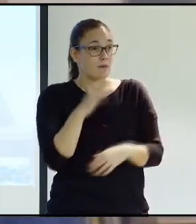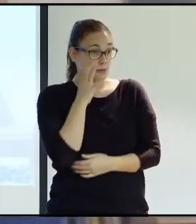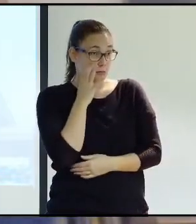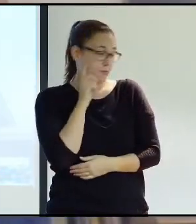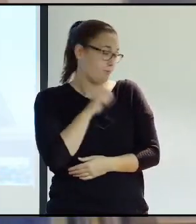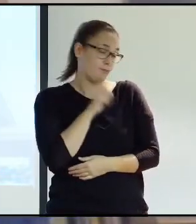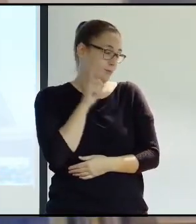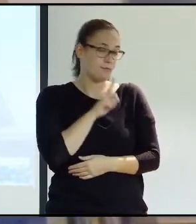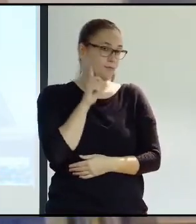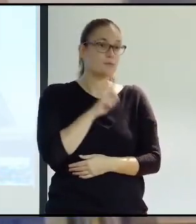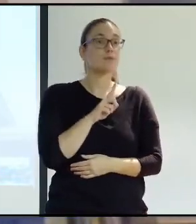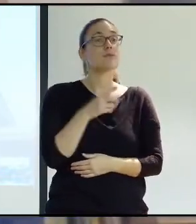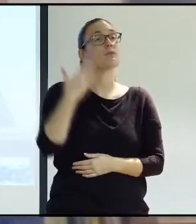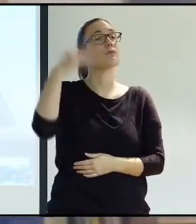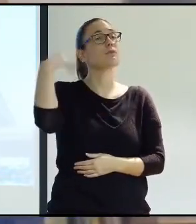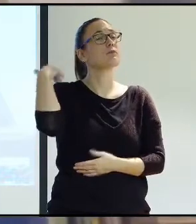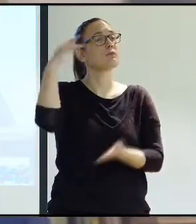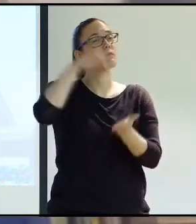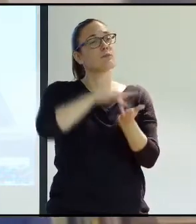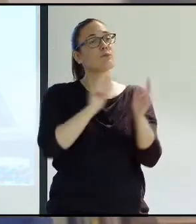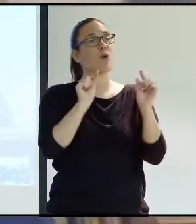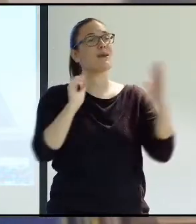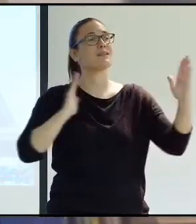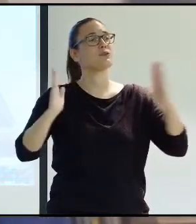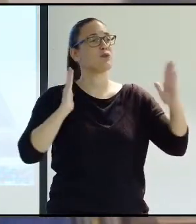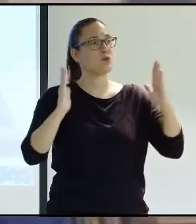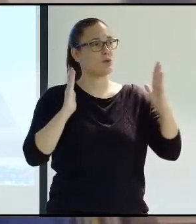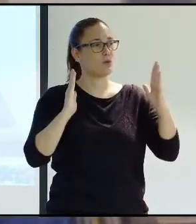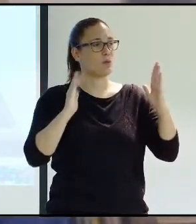that we don't have enough resources for this, but it's not true.